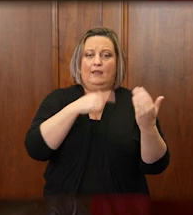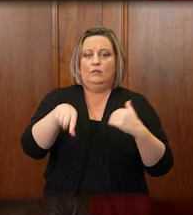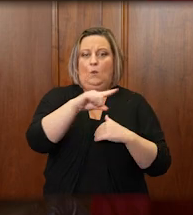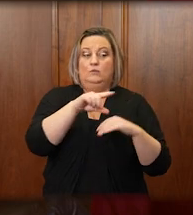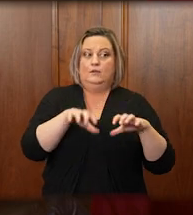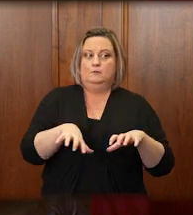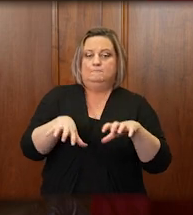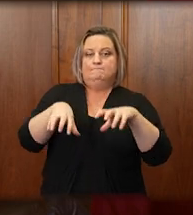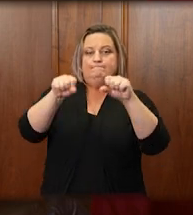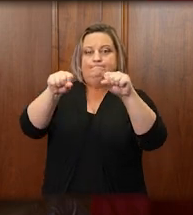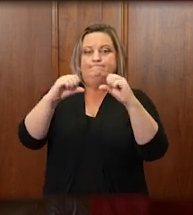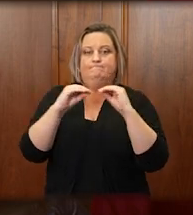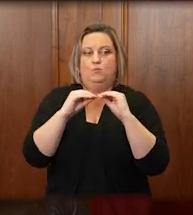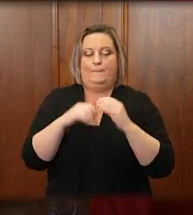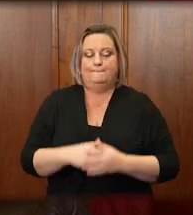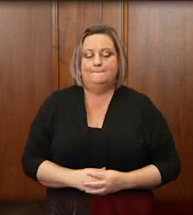up.